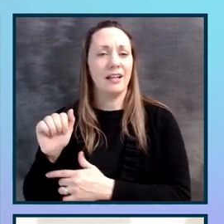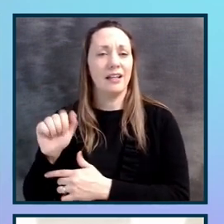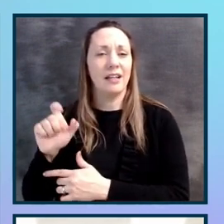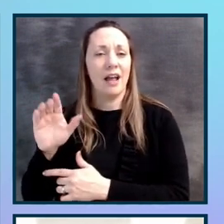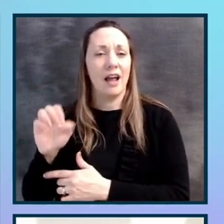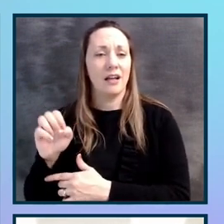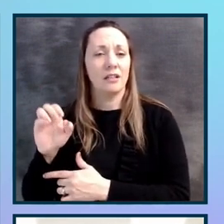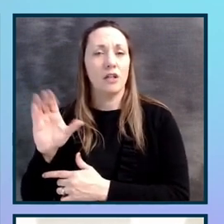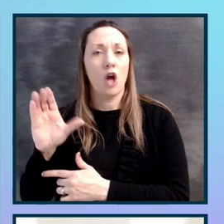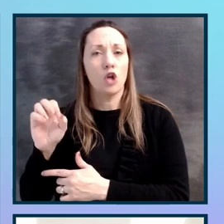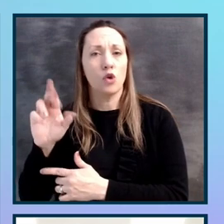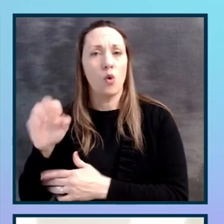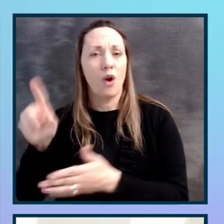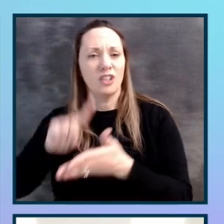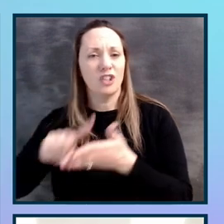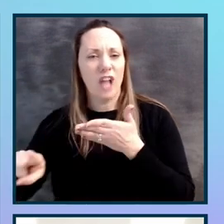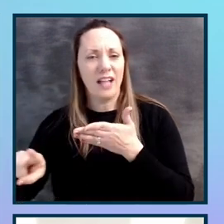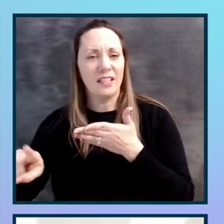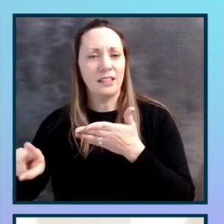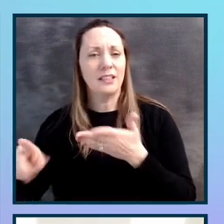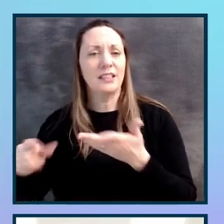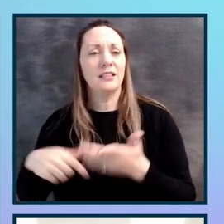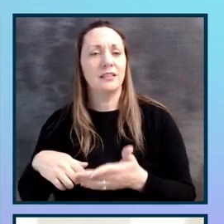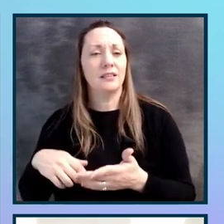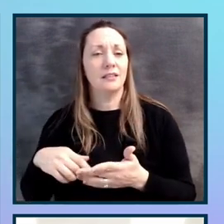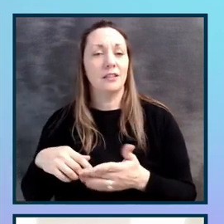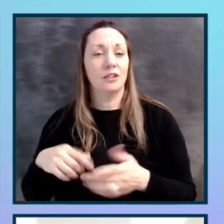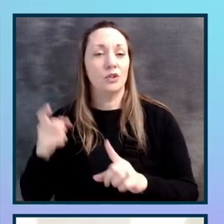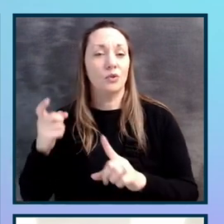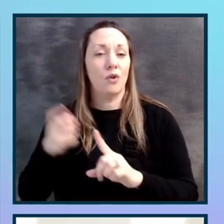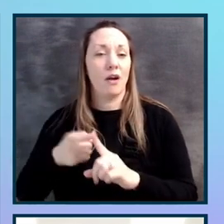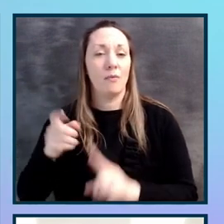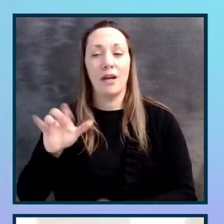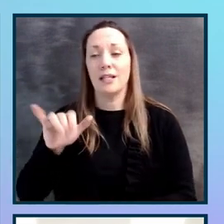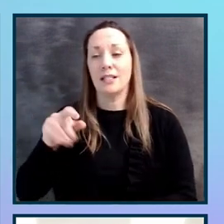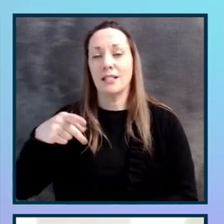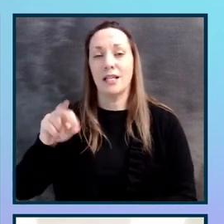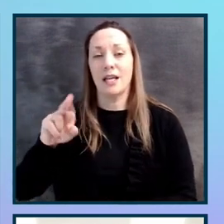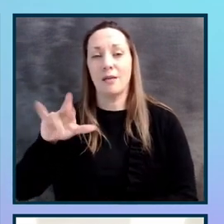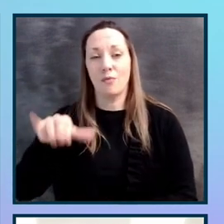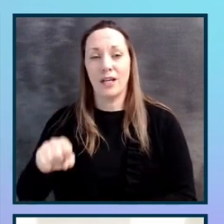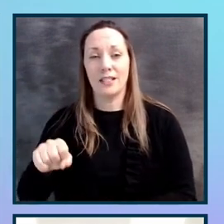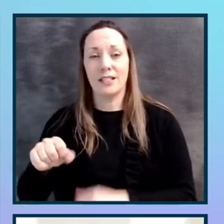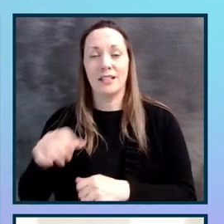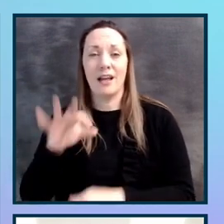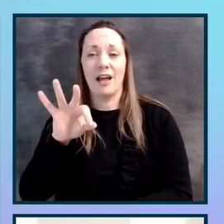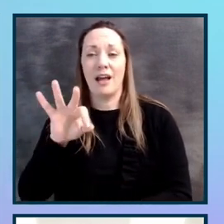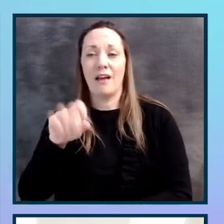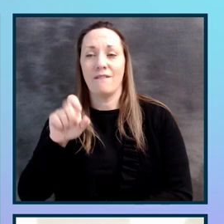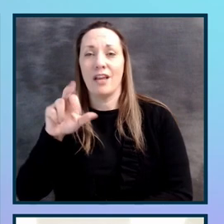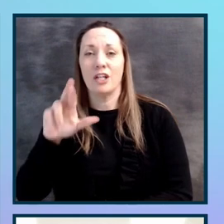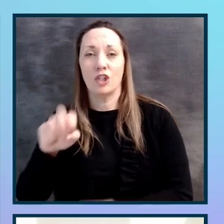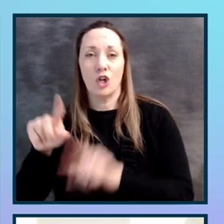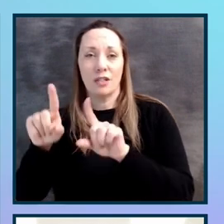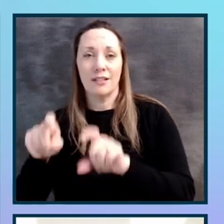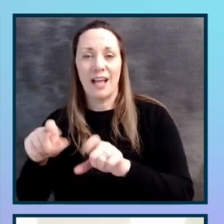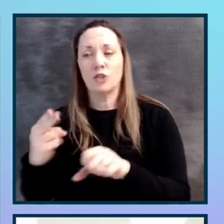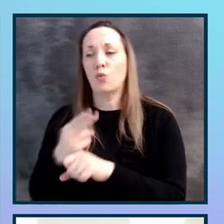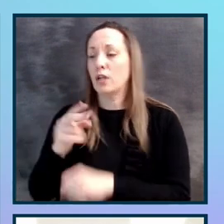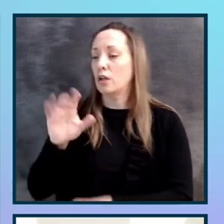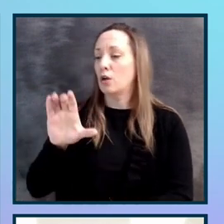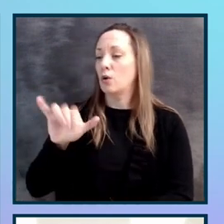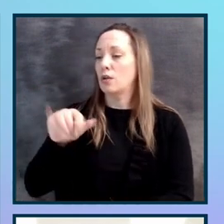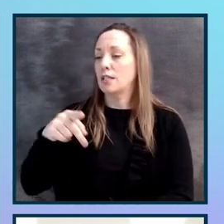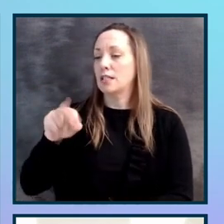programmatic issues. These are really fairly easy to implement and we use Cypress as our automated testing. And our